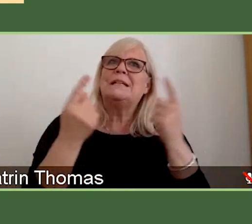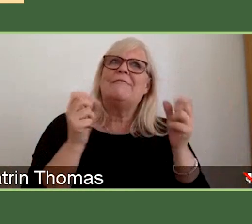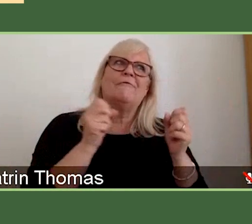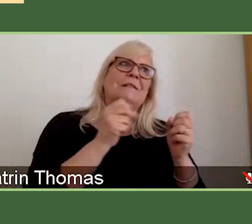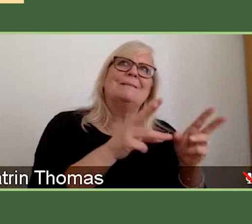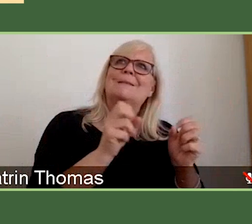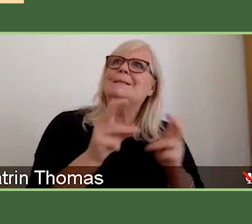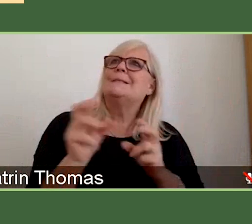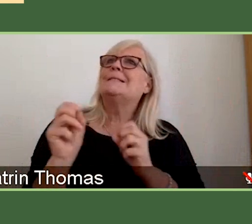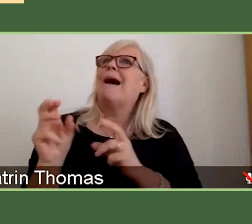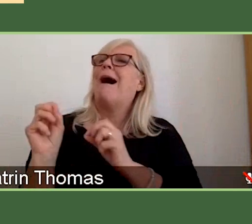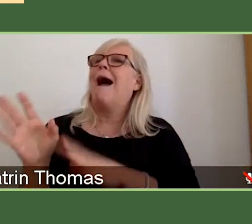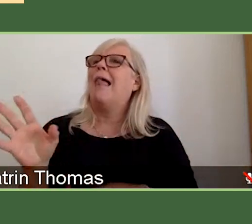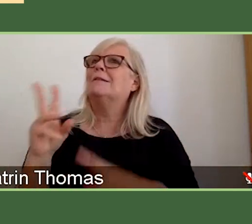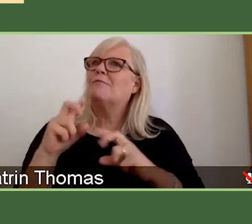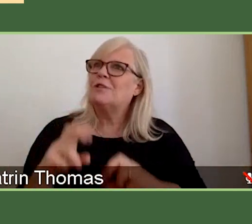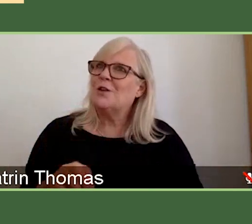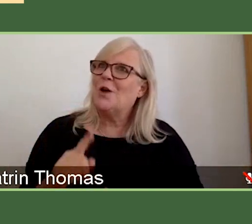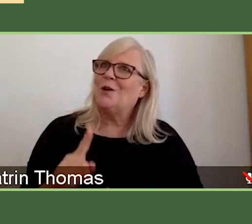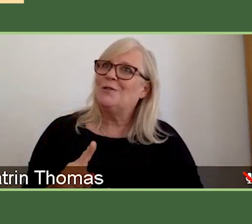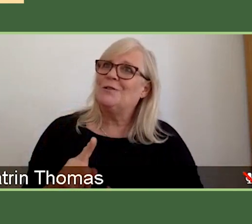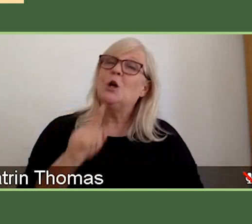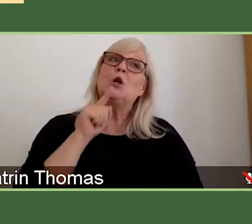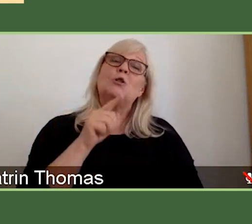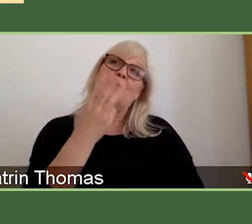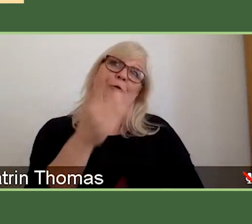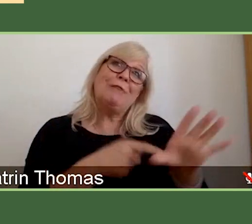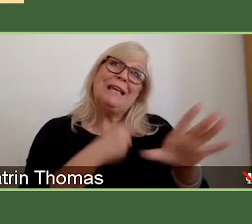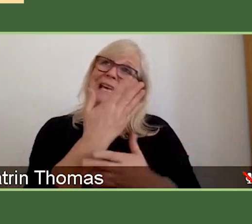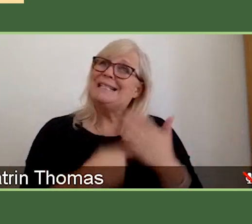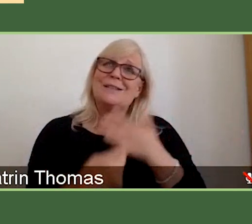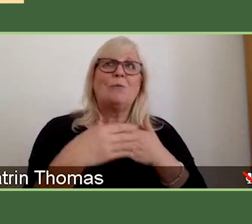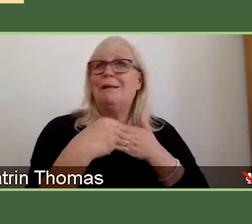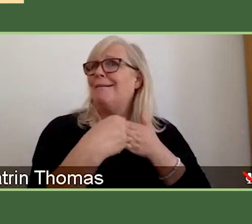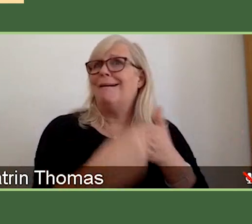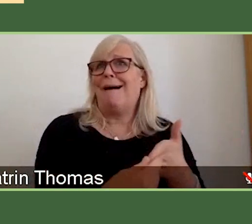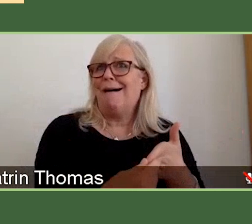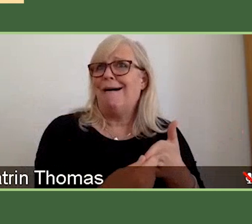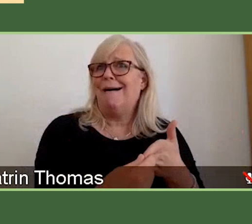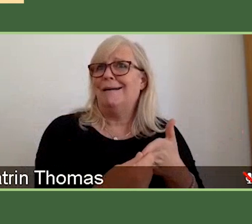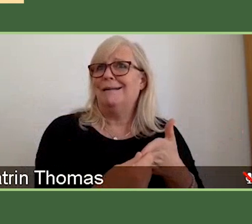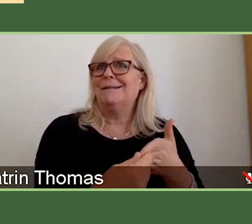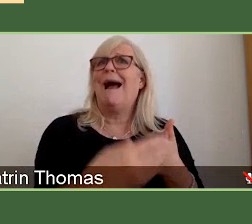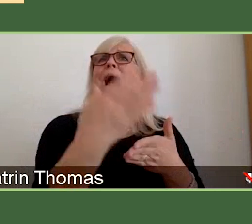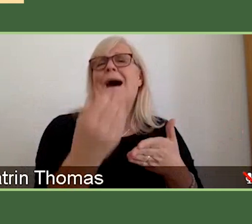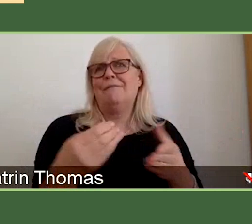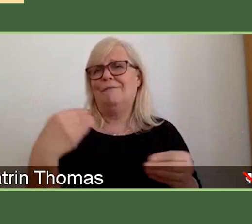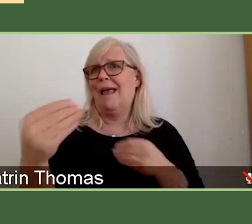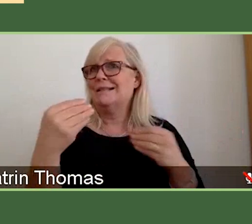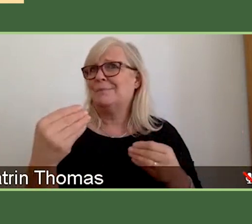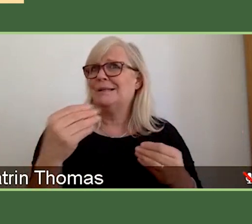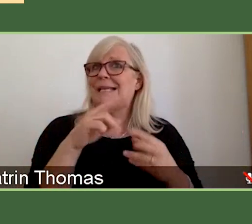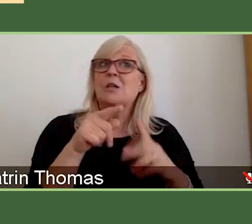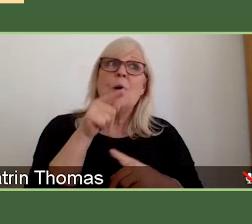So, it's really a guide, and yes, there is flexibility, and we're not going to say if you're three years and two months, then you absolutely can't come in.